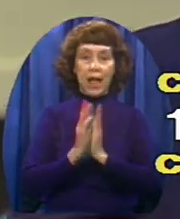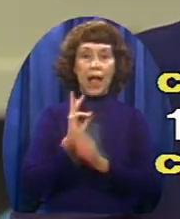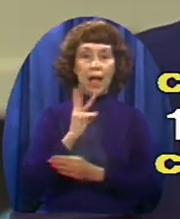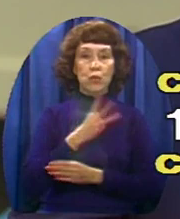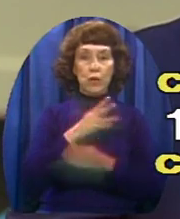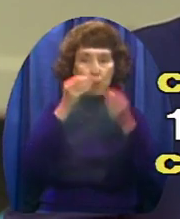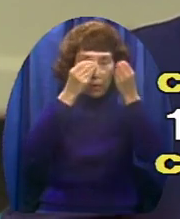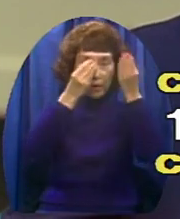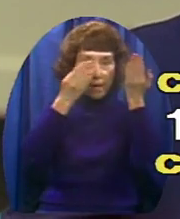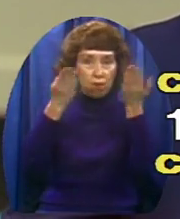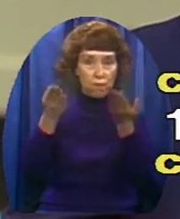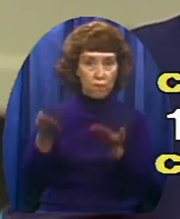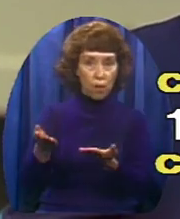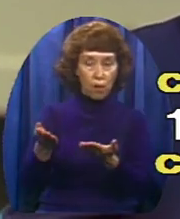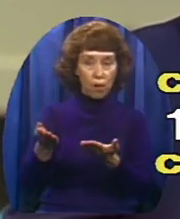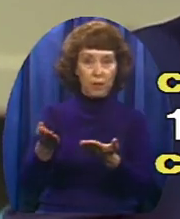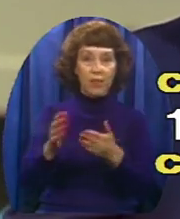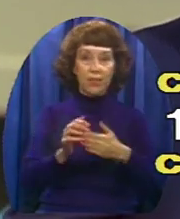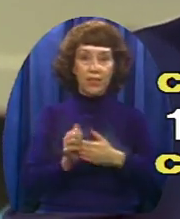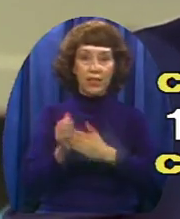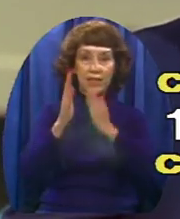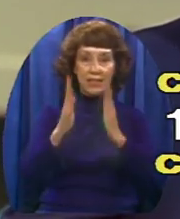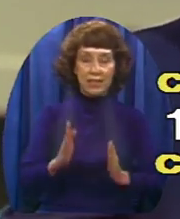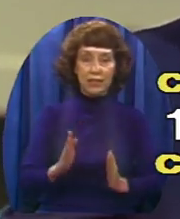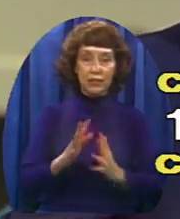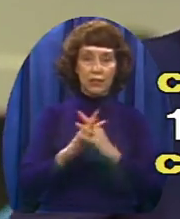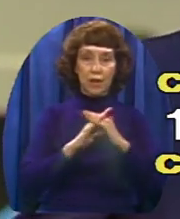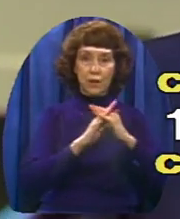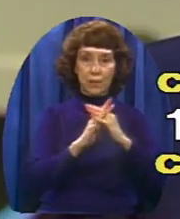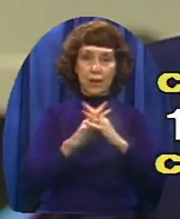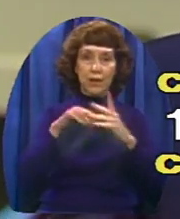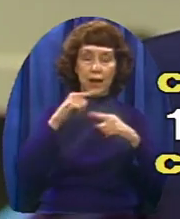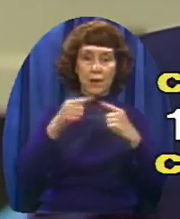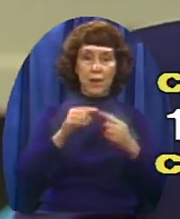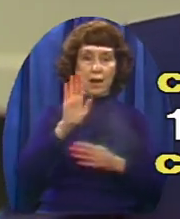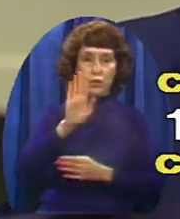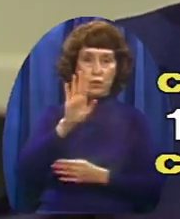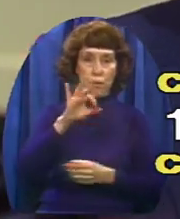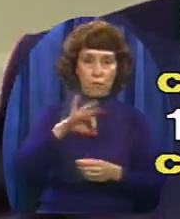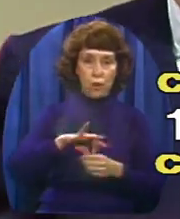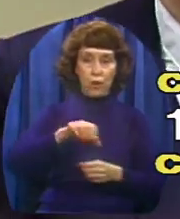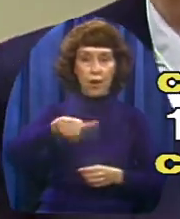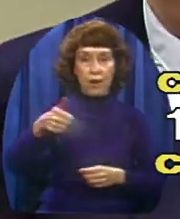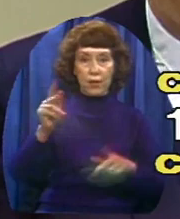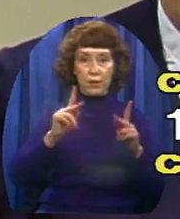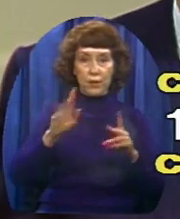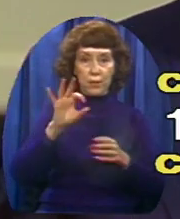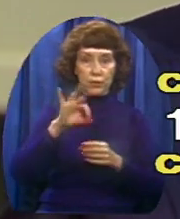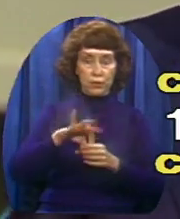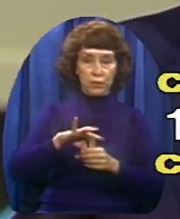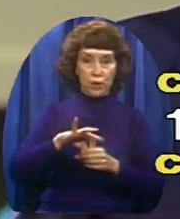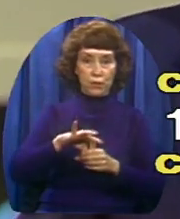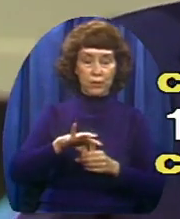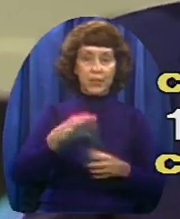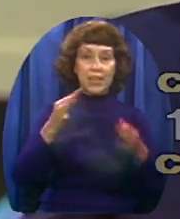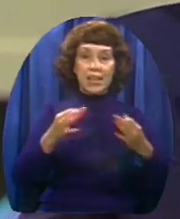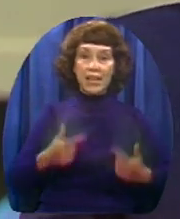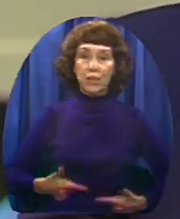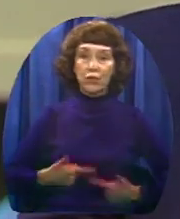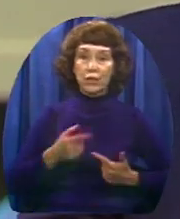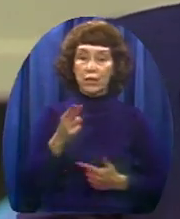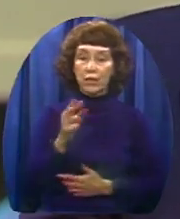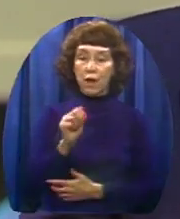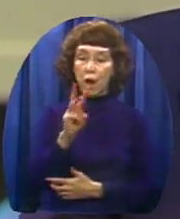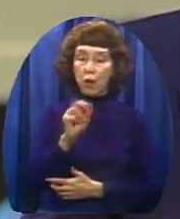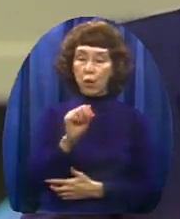known to the people who count. 1-800-446-5000. If you live in Hawaii or Alaska, the